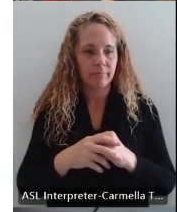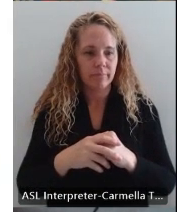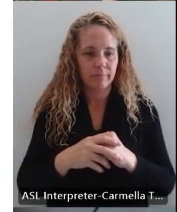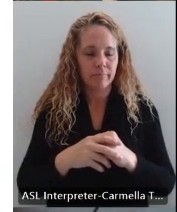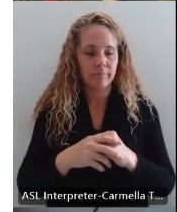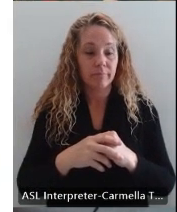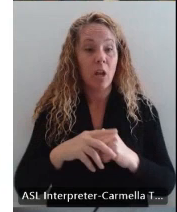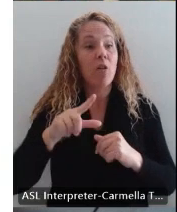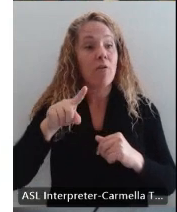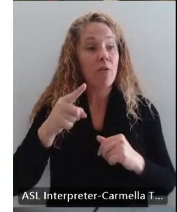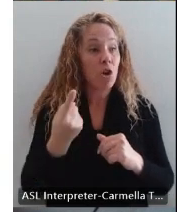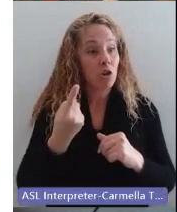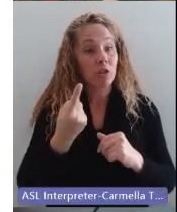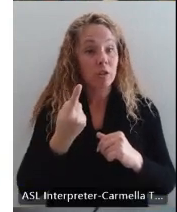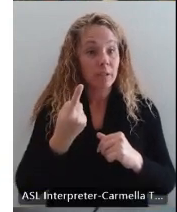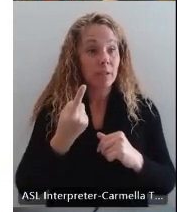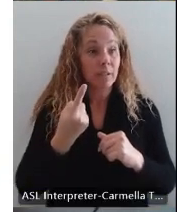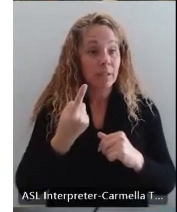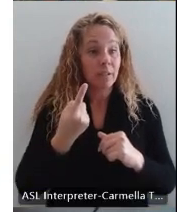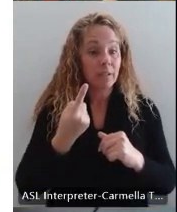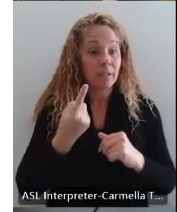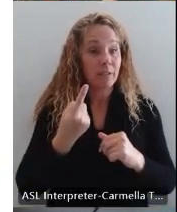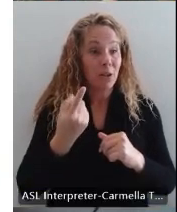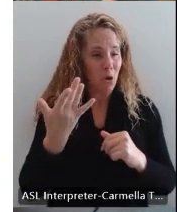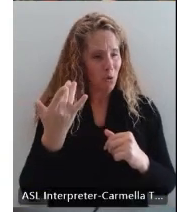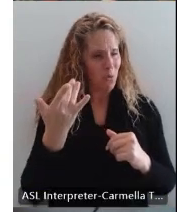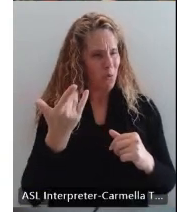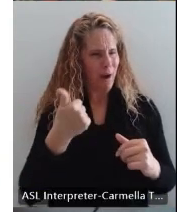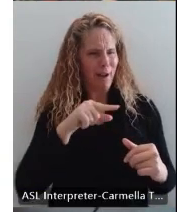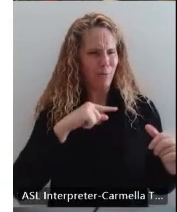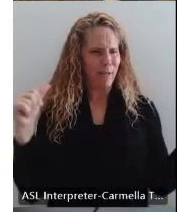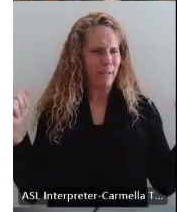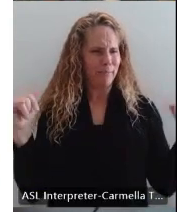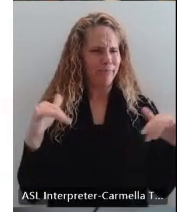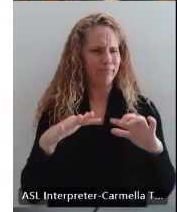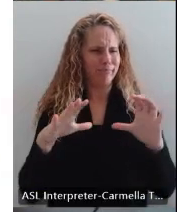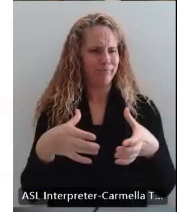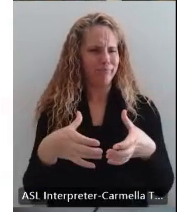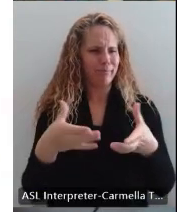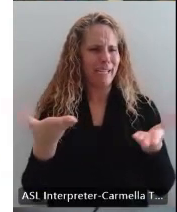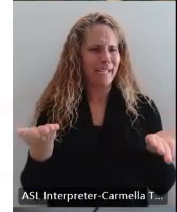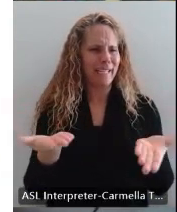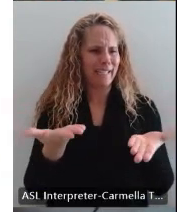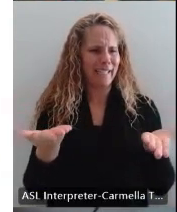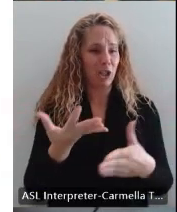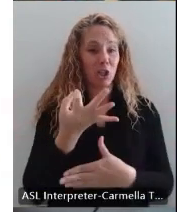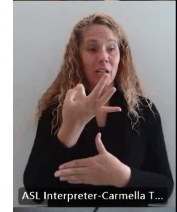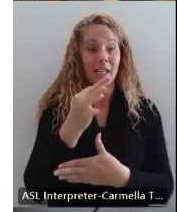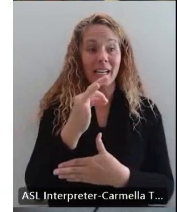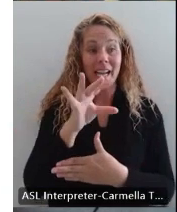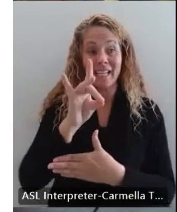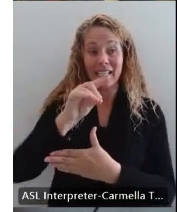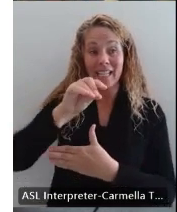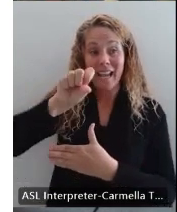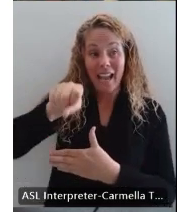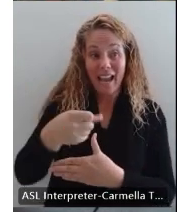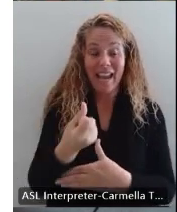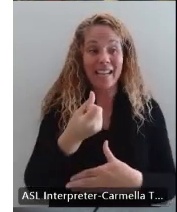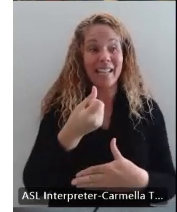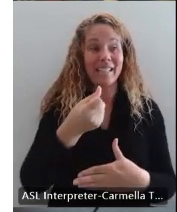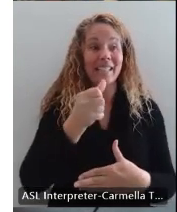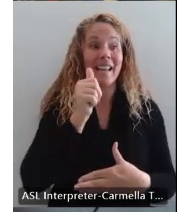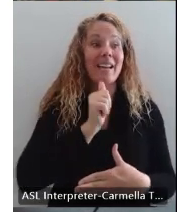First, why are we here? The 1980s Arizona Groundwater